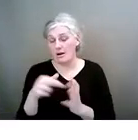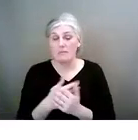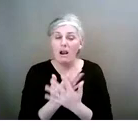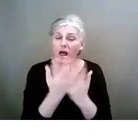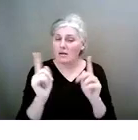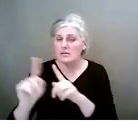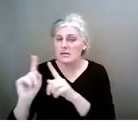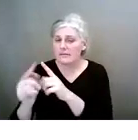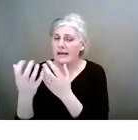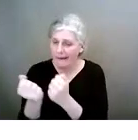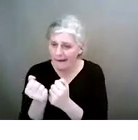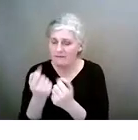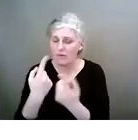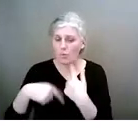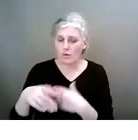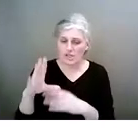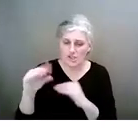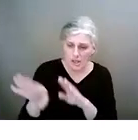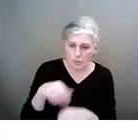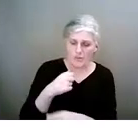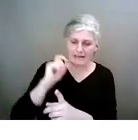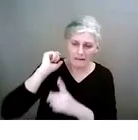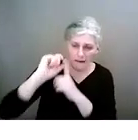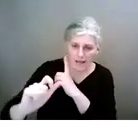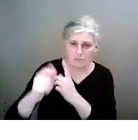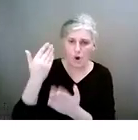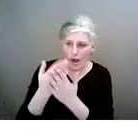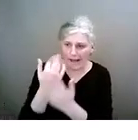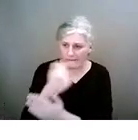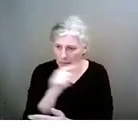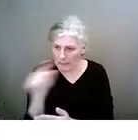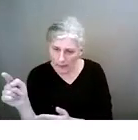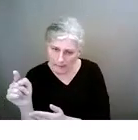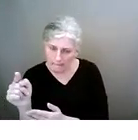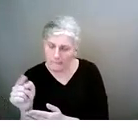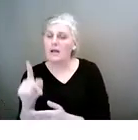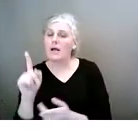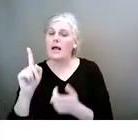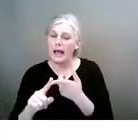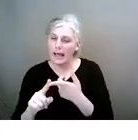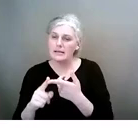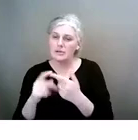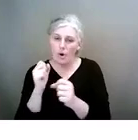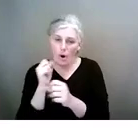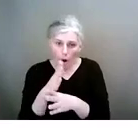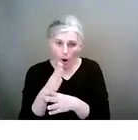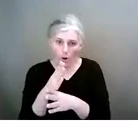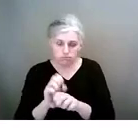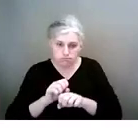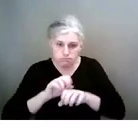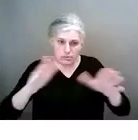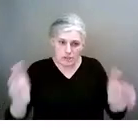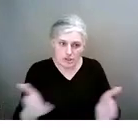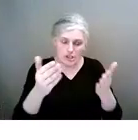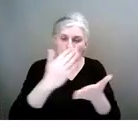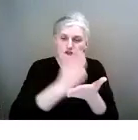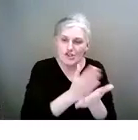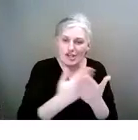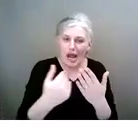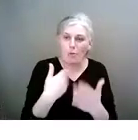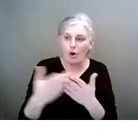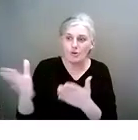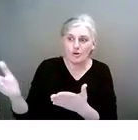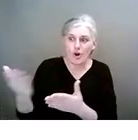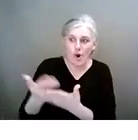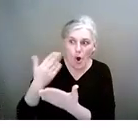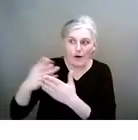ones here where we speak with the experts. We learn from the experts. And we curate all of what we learn and share it with our